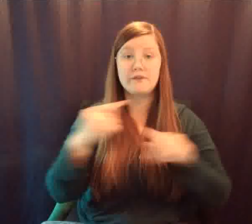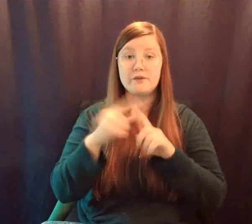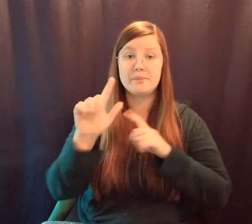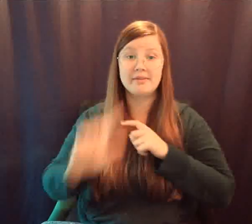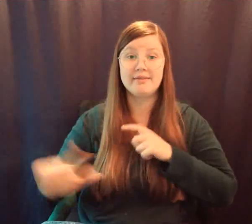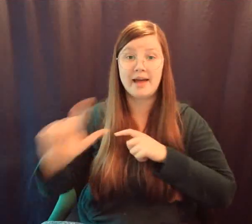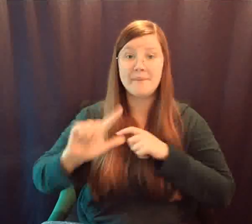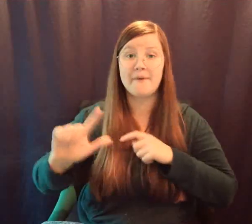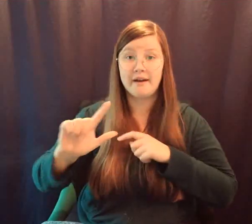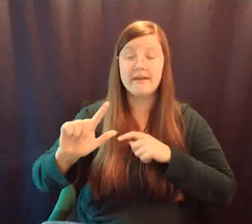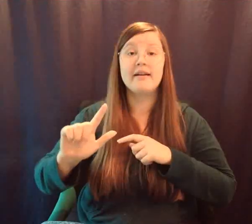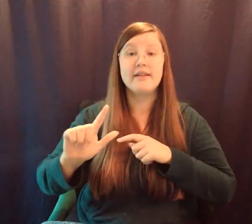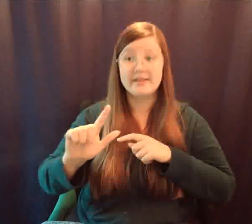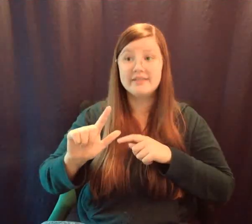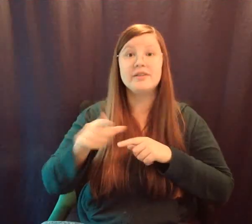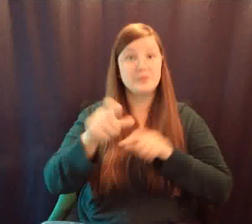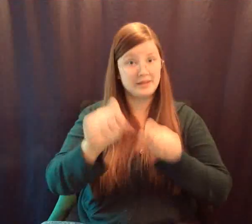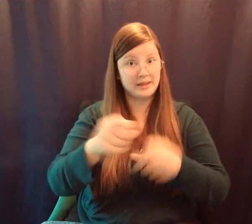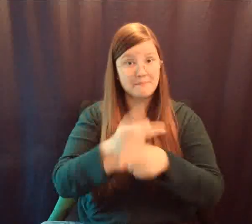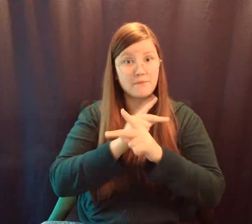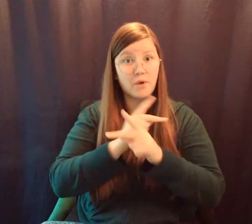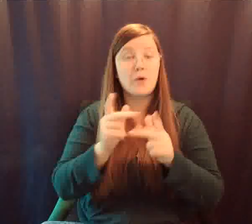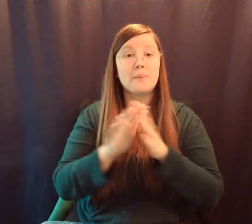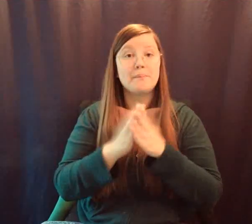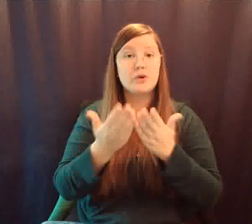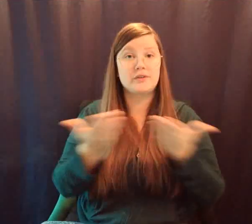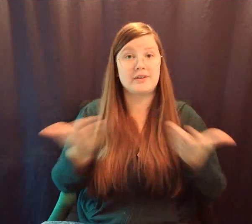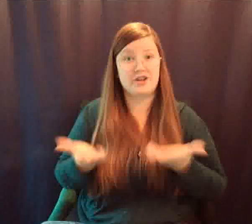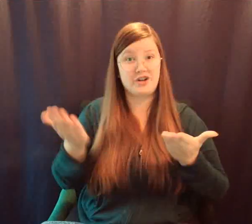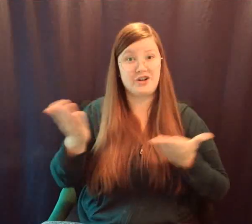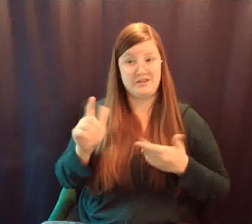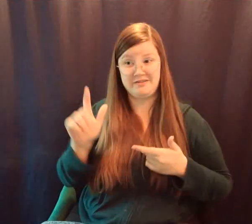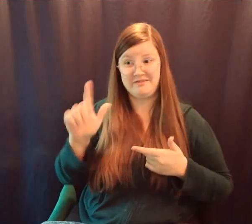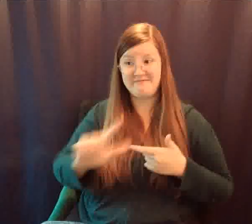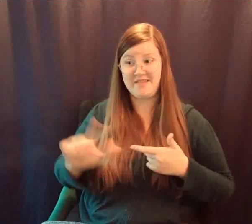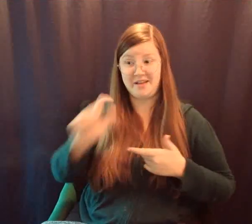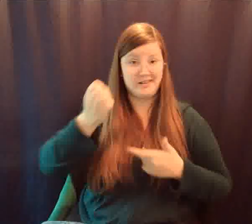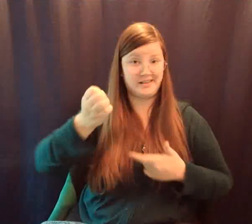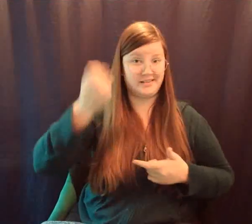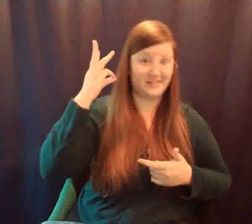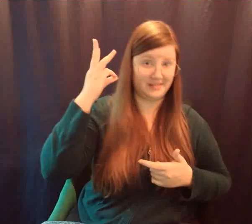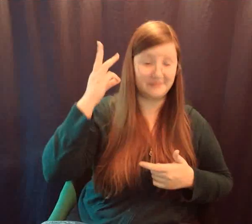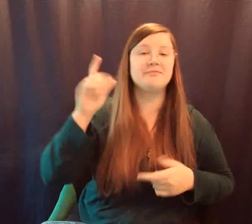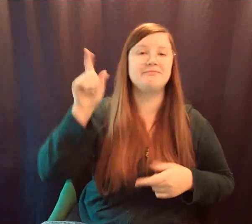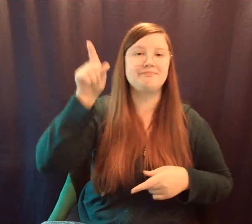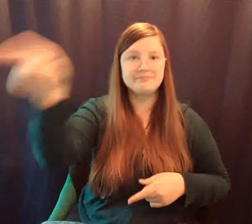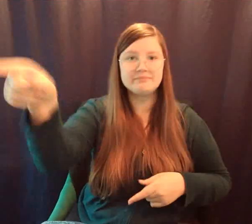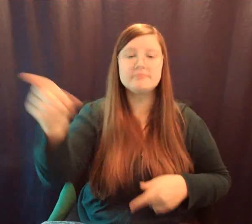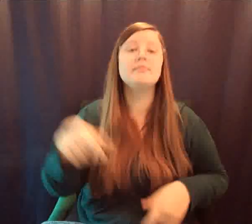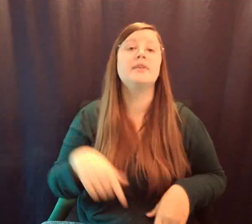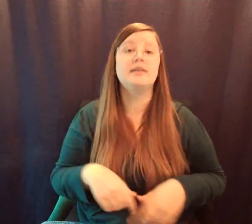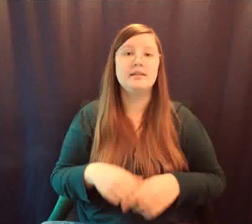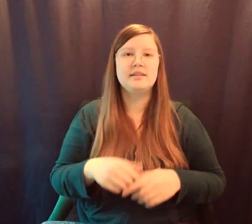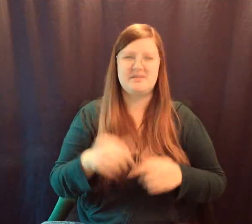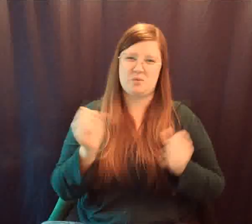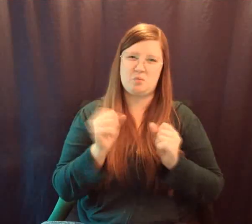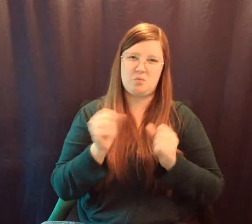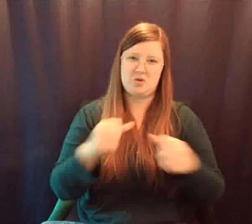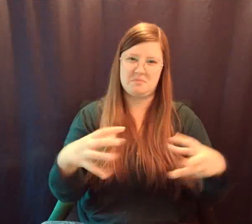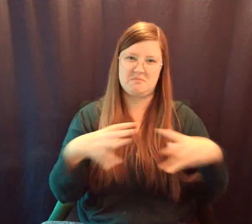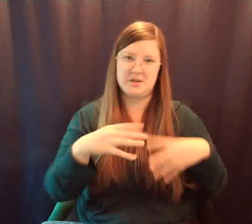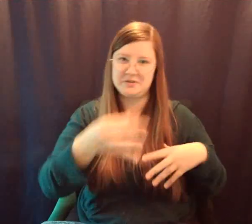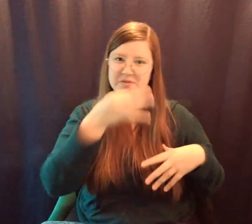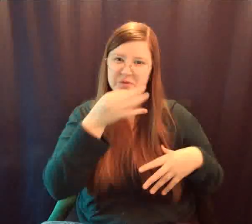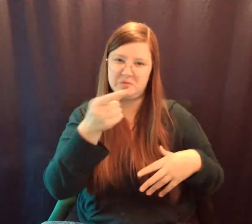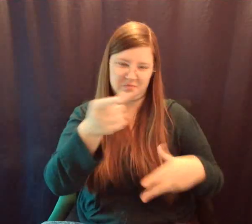library, a reminder that you can get library books right here from your own E-Dub library. We have the big winter break coming up,